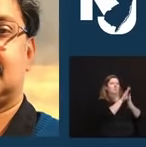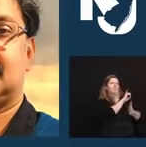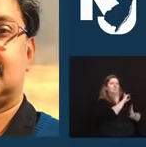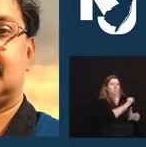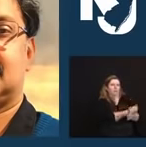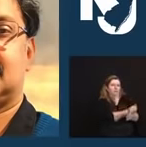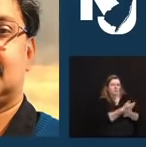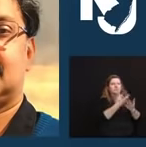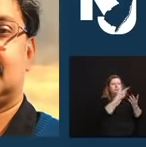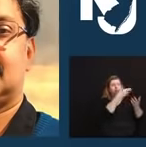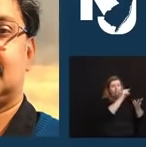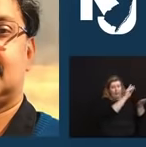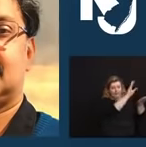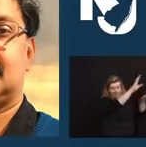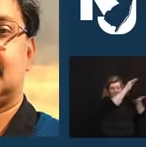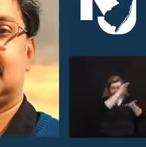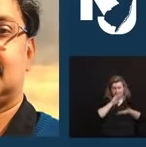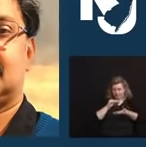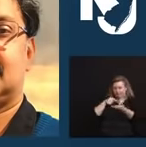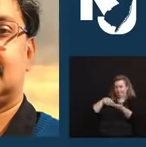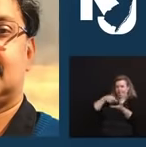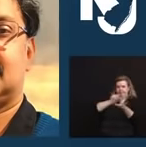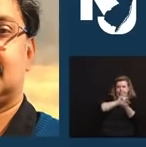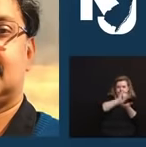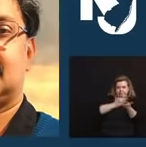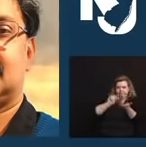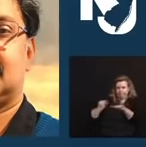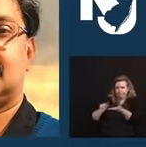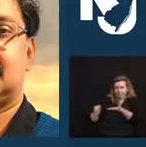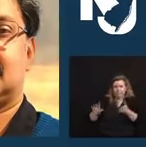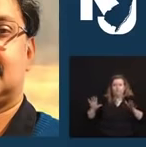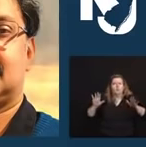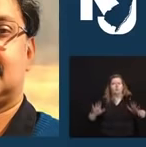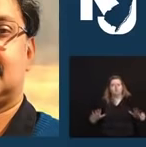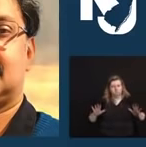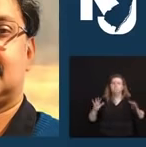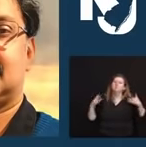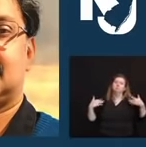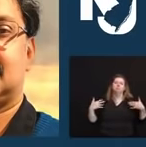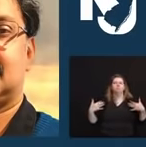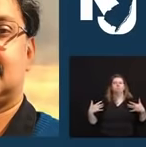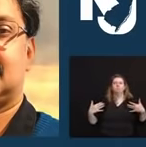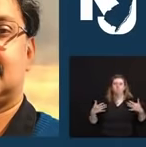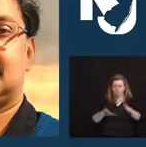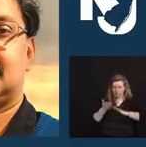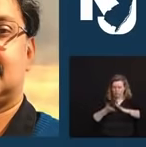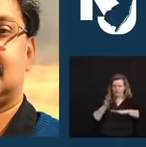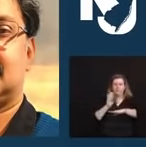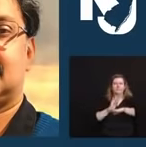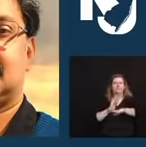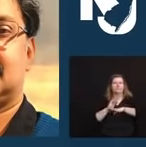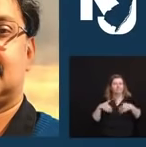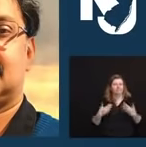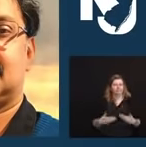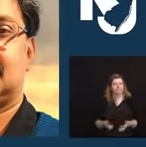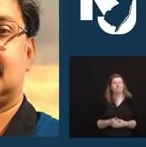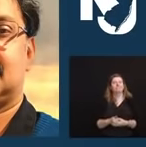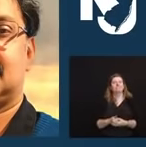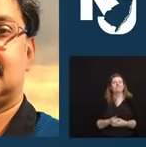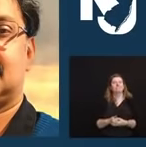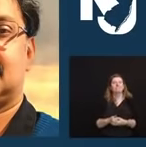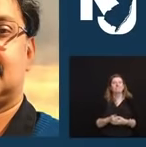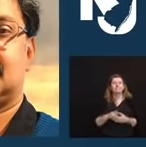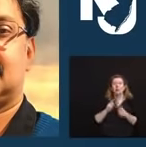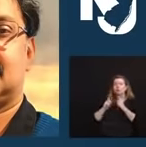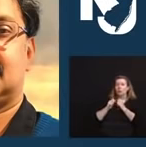bills and position Kochi back to pre-pandemic business. I spoke with Jebu on Monday to check